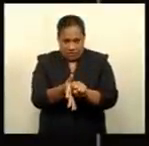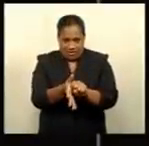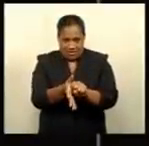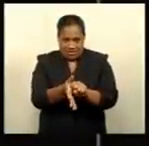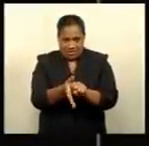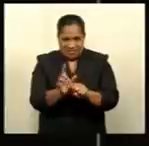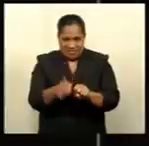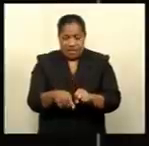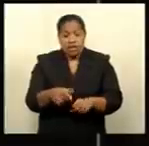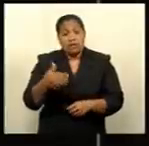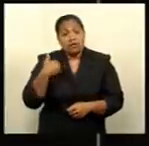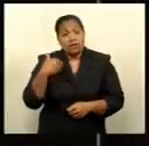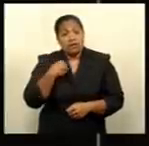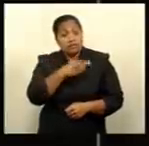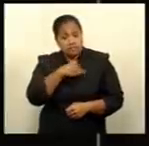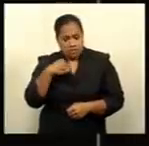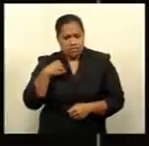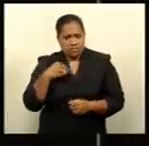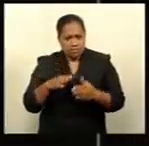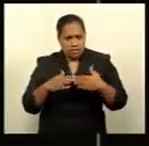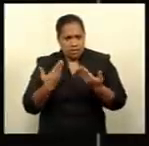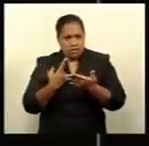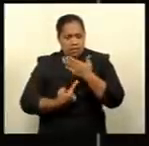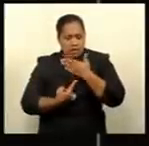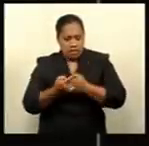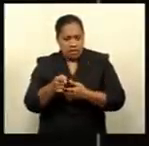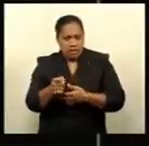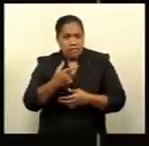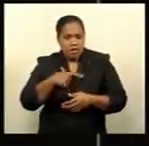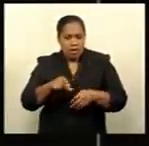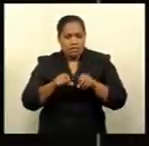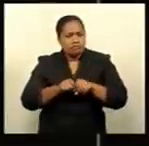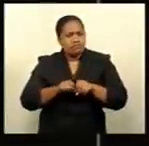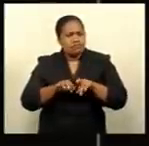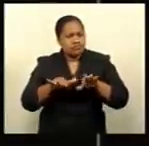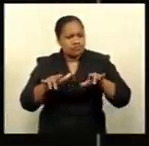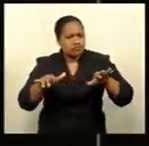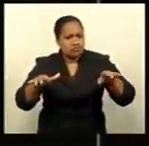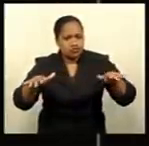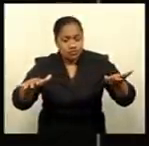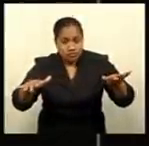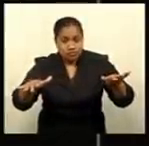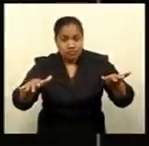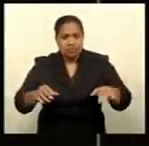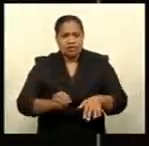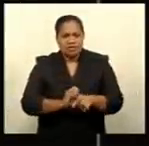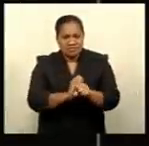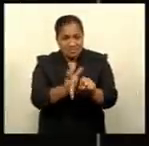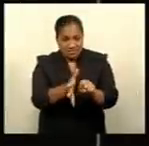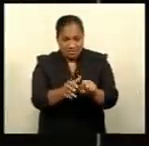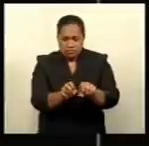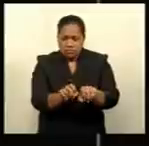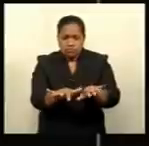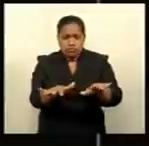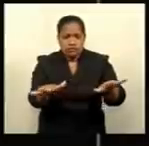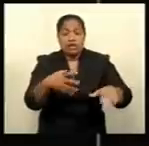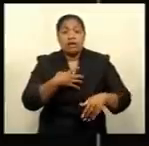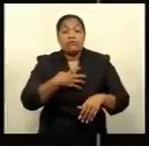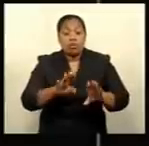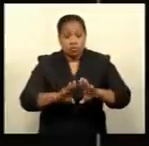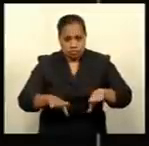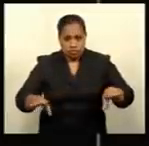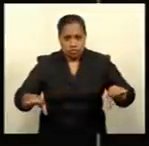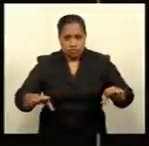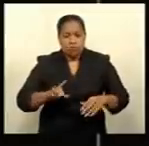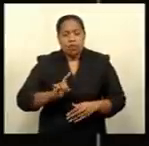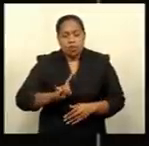is sounding new alarm that, due to the widespread community transmission of the Delta variant, more children will continue